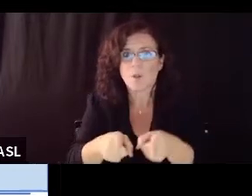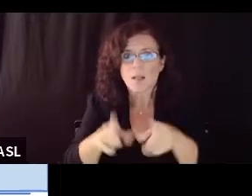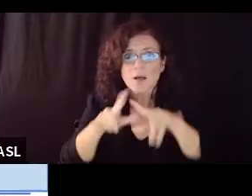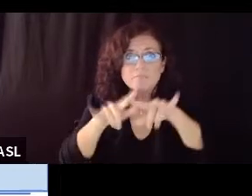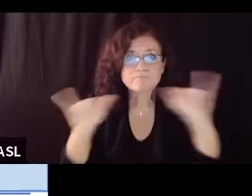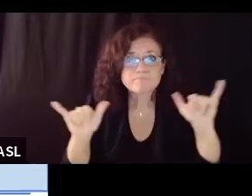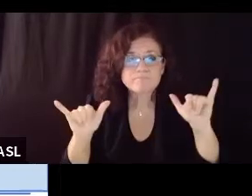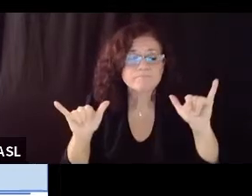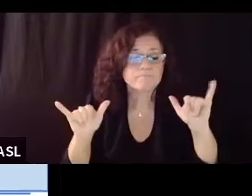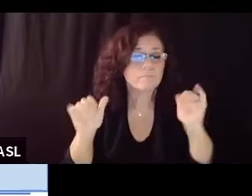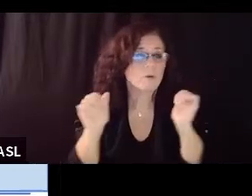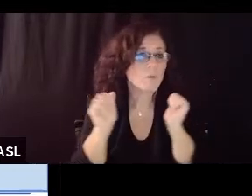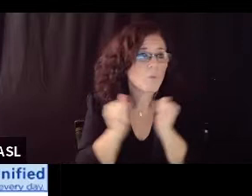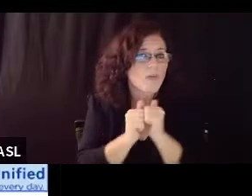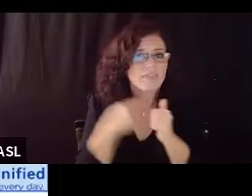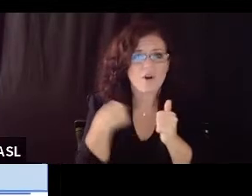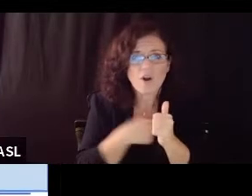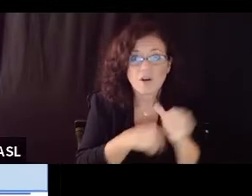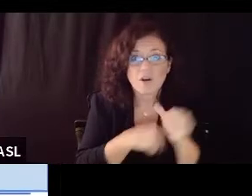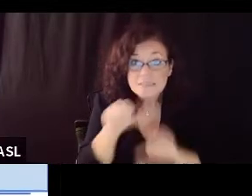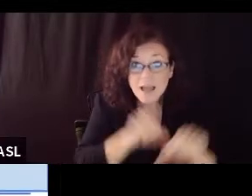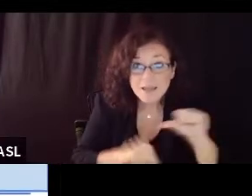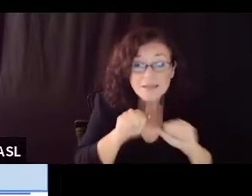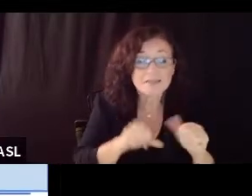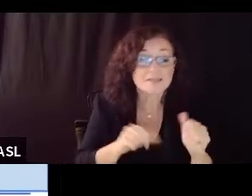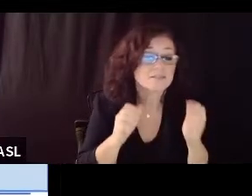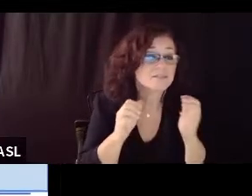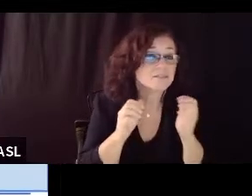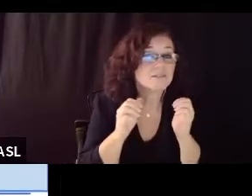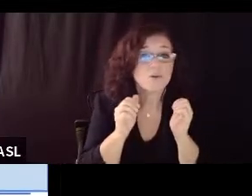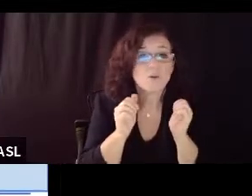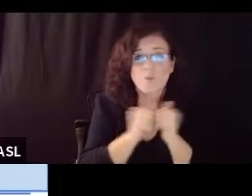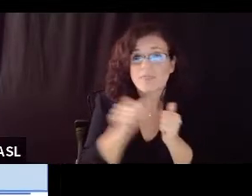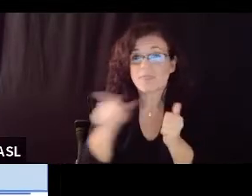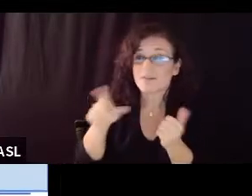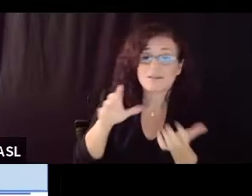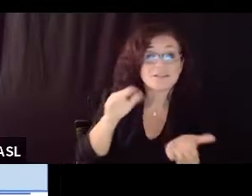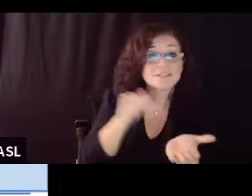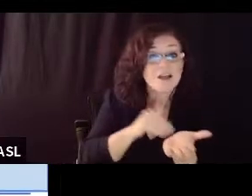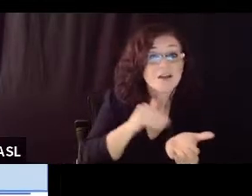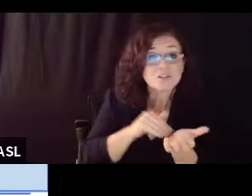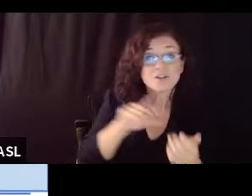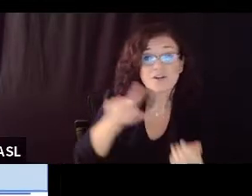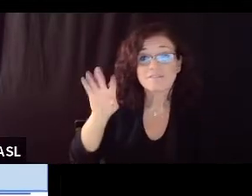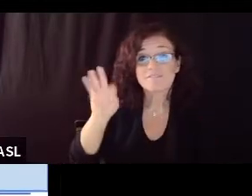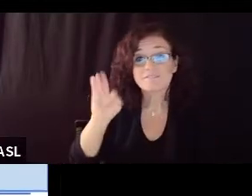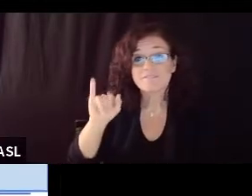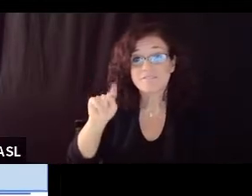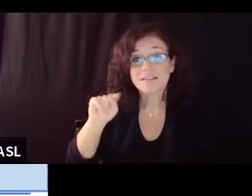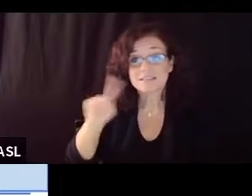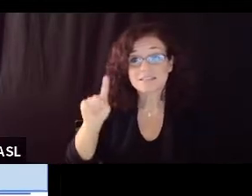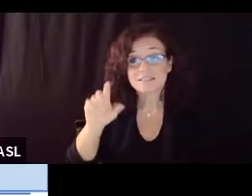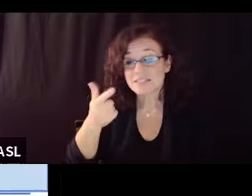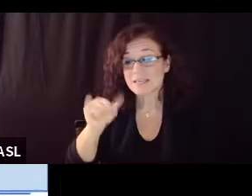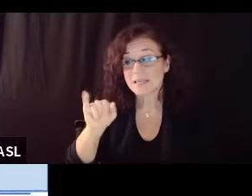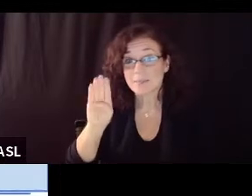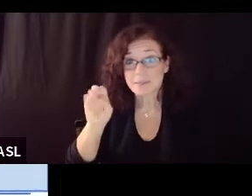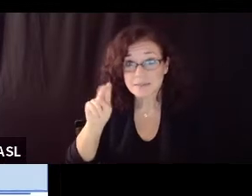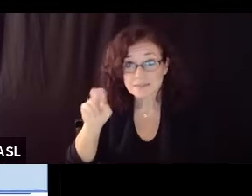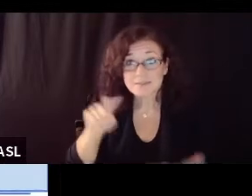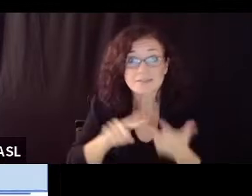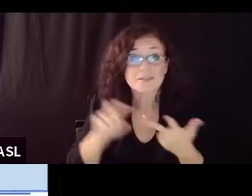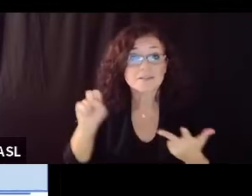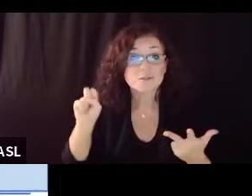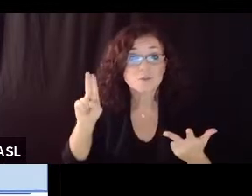align with what dr fitz gibbons and um susan klein rothschild have shared again tonight